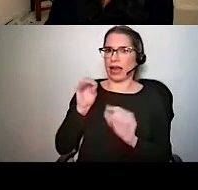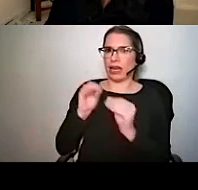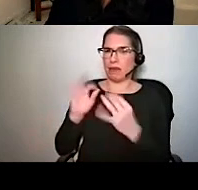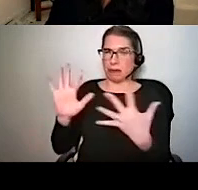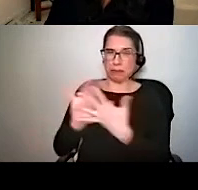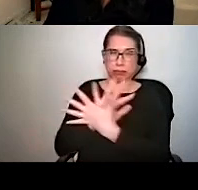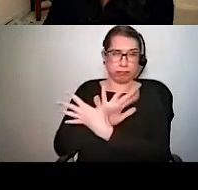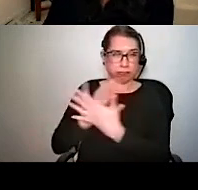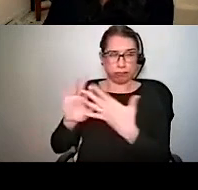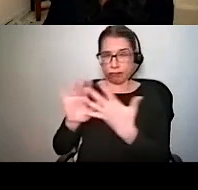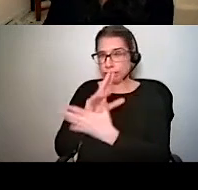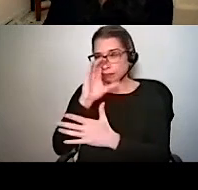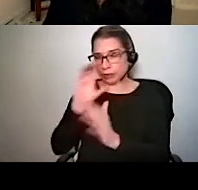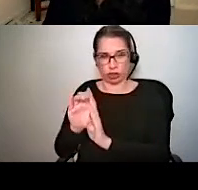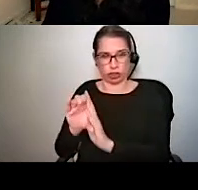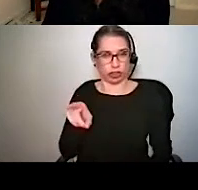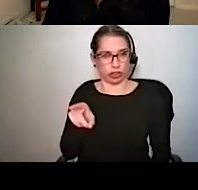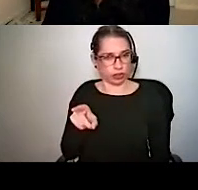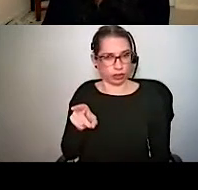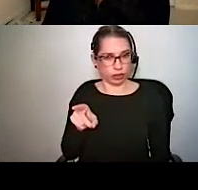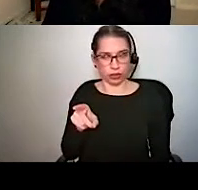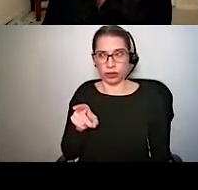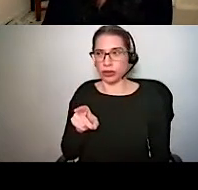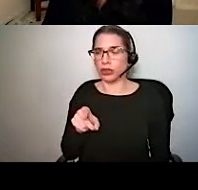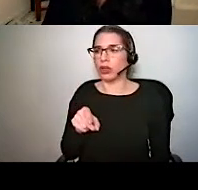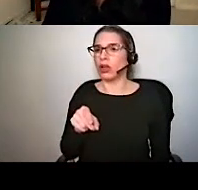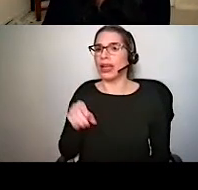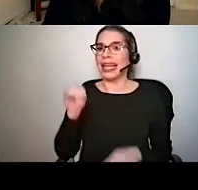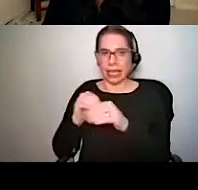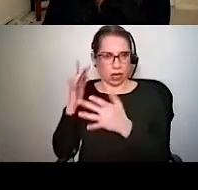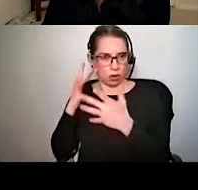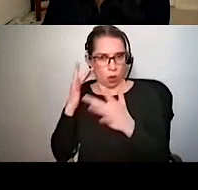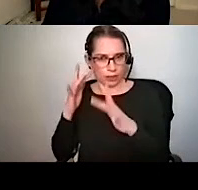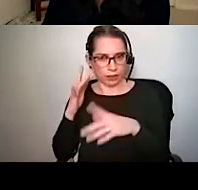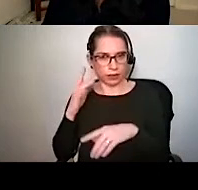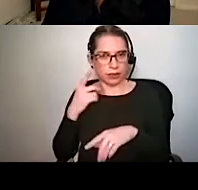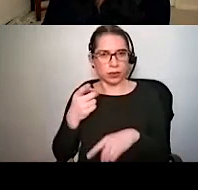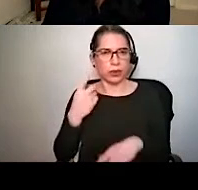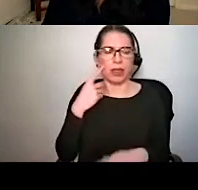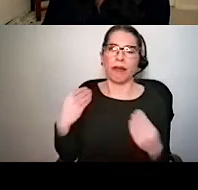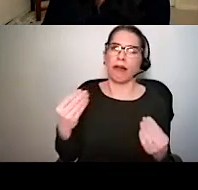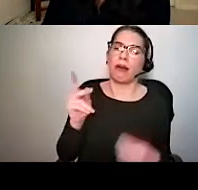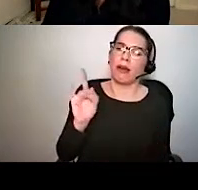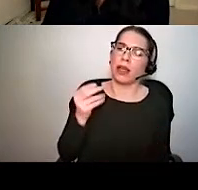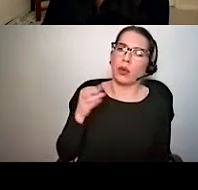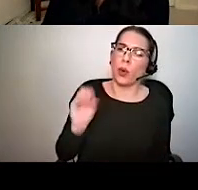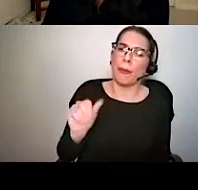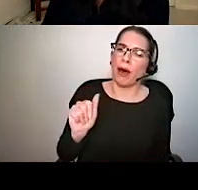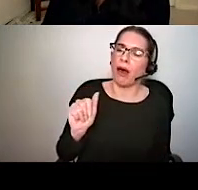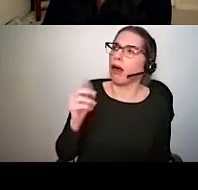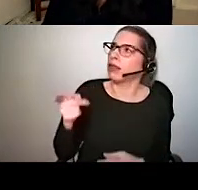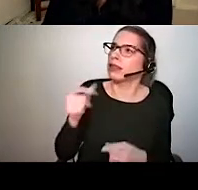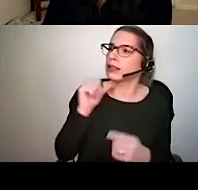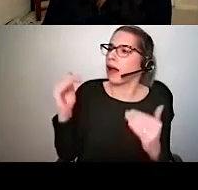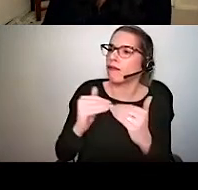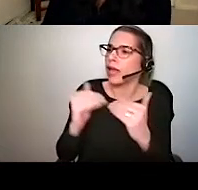here on the right. So you might say to me, well, Kiripa, that's clearly unfair. In this case, our signal is so big.